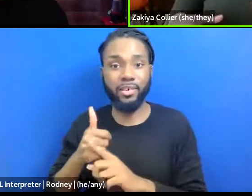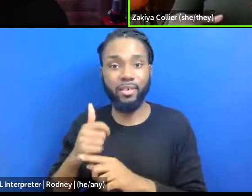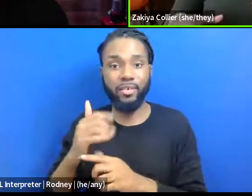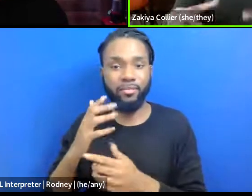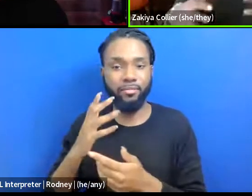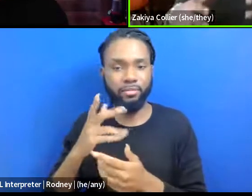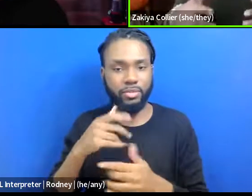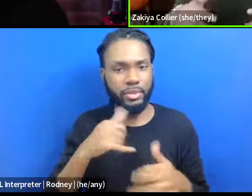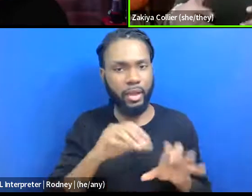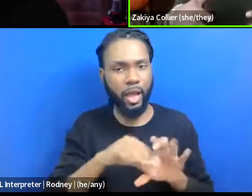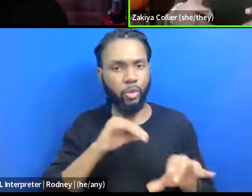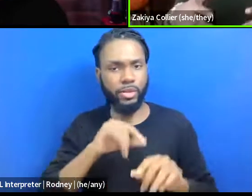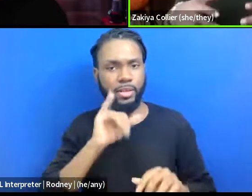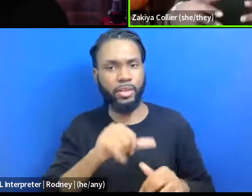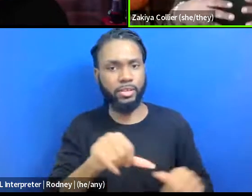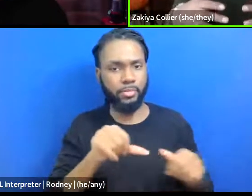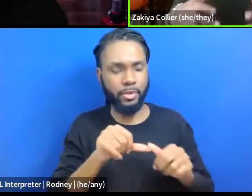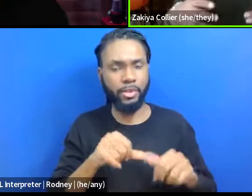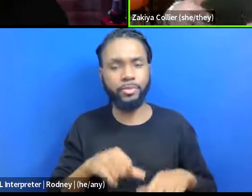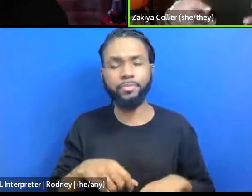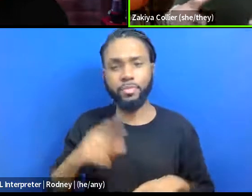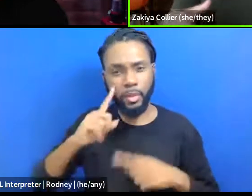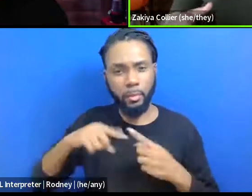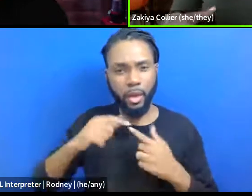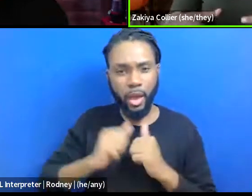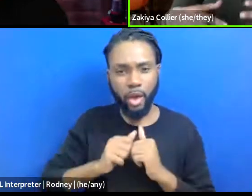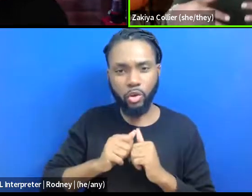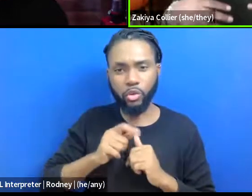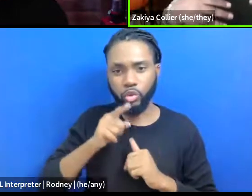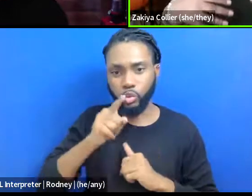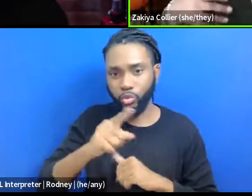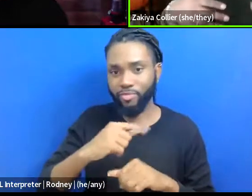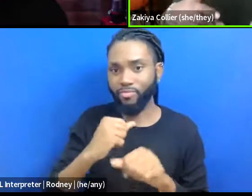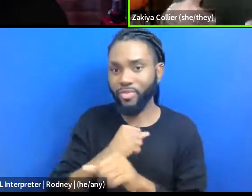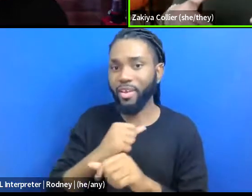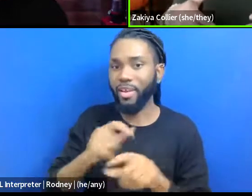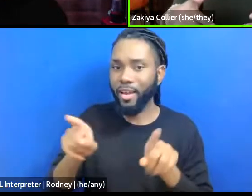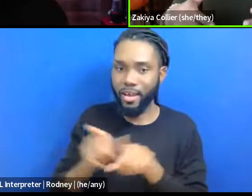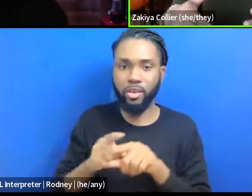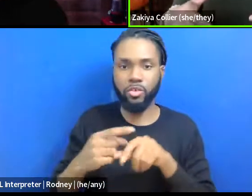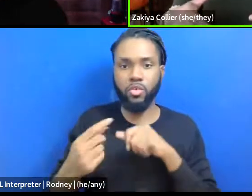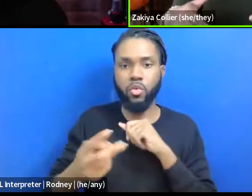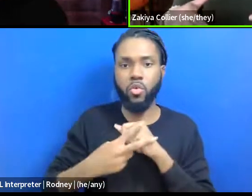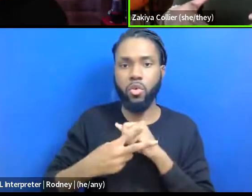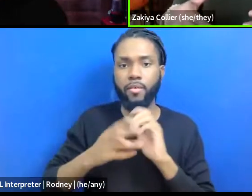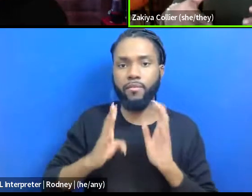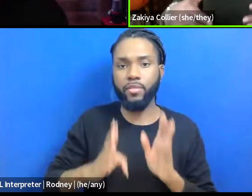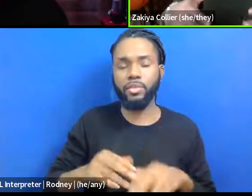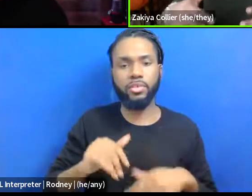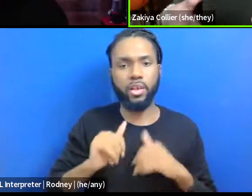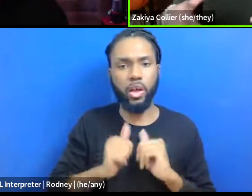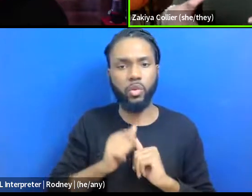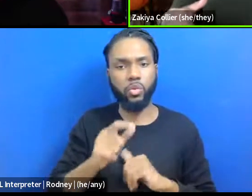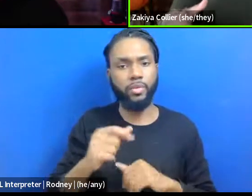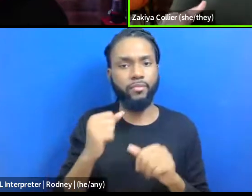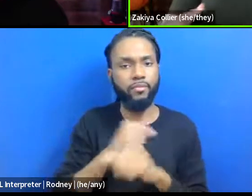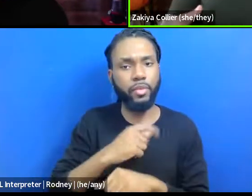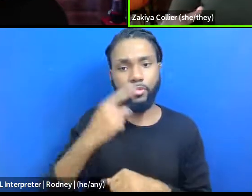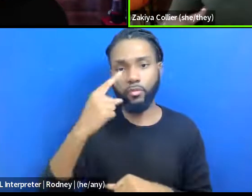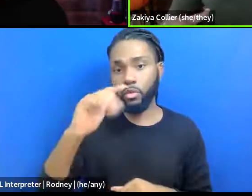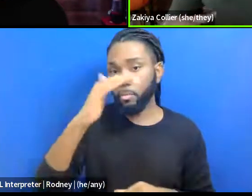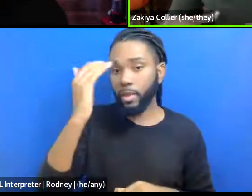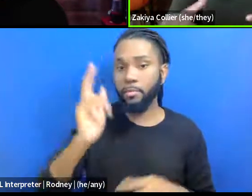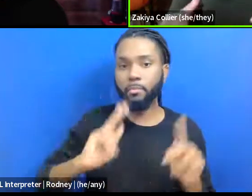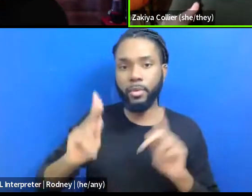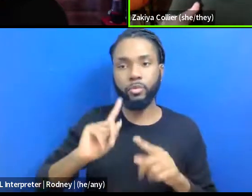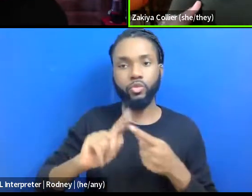of like, how are you fighting at you, you as an archivist, how are you fighting for Black people to be seen